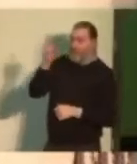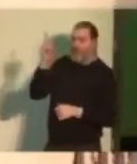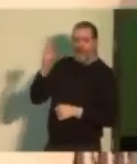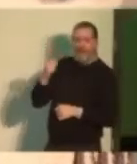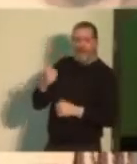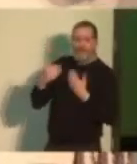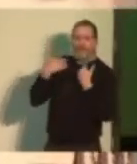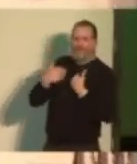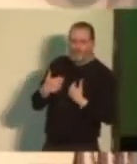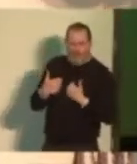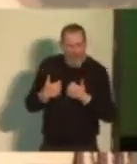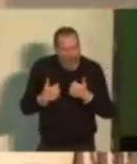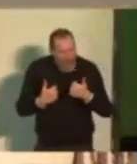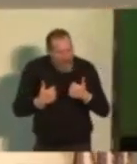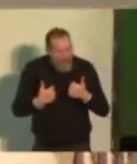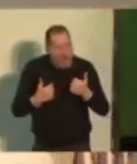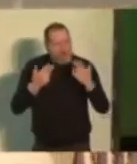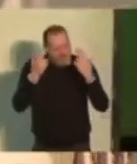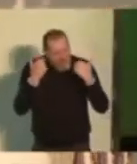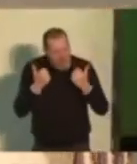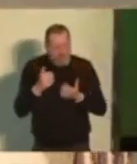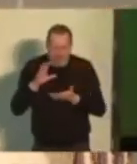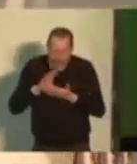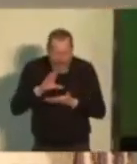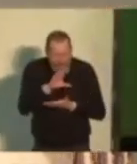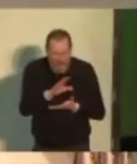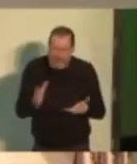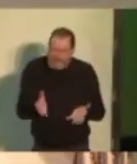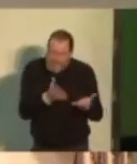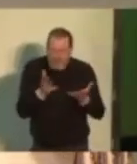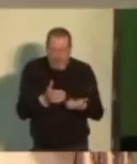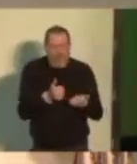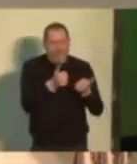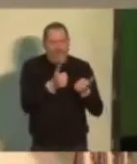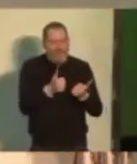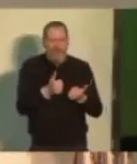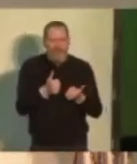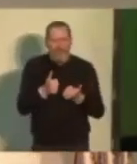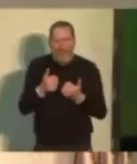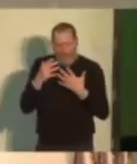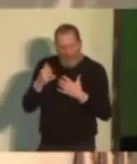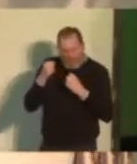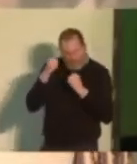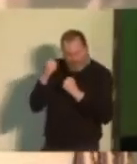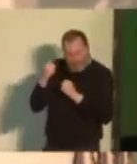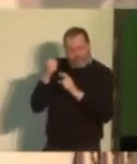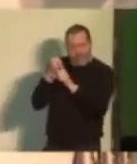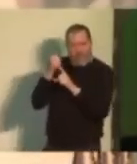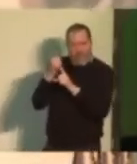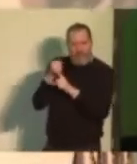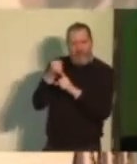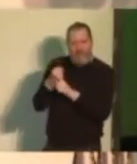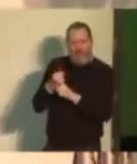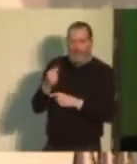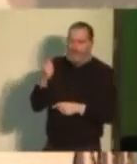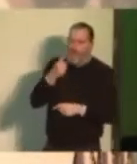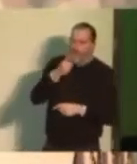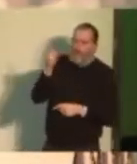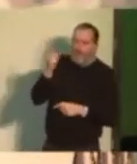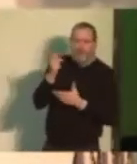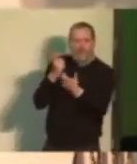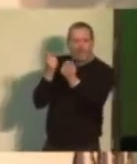We're going to raise wages for your workers. Thanks for informing us what's going on. Do you think the advocates for food security